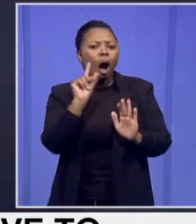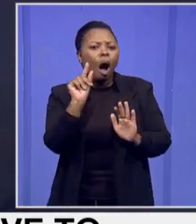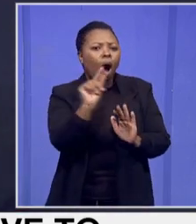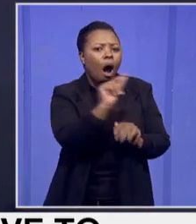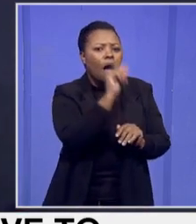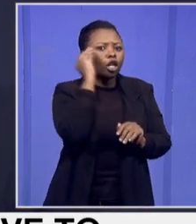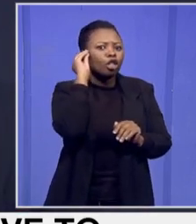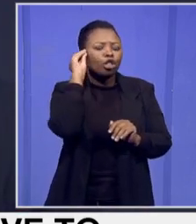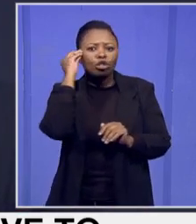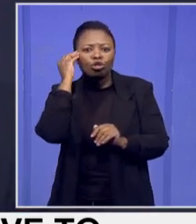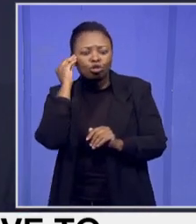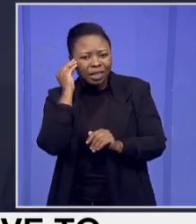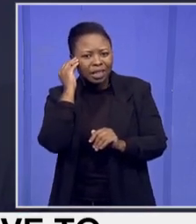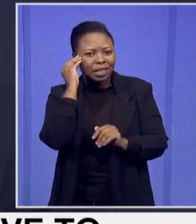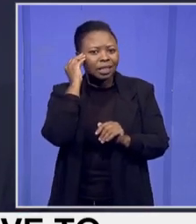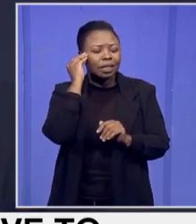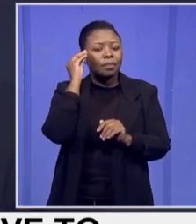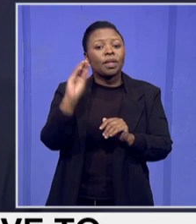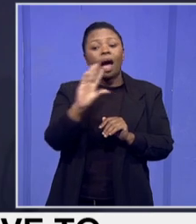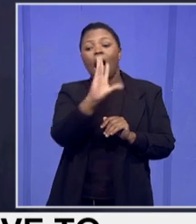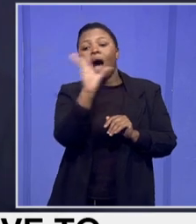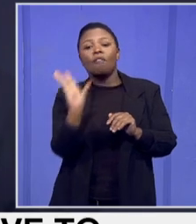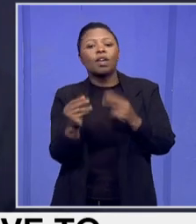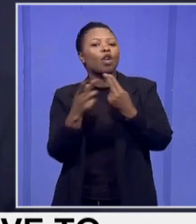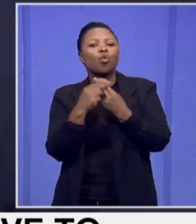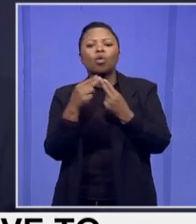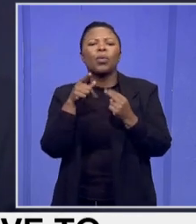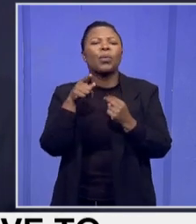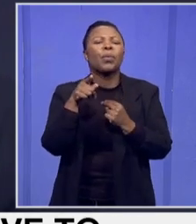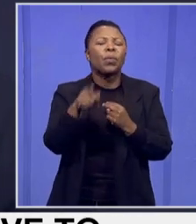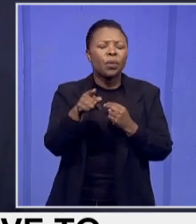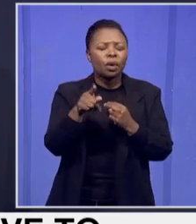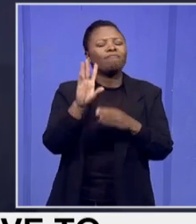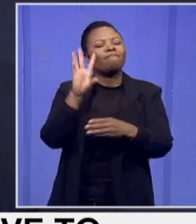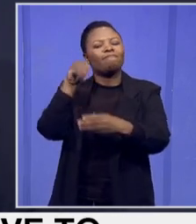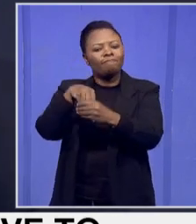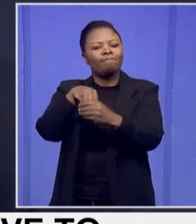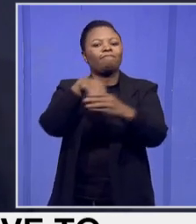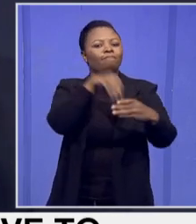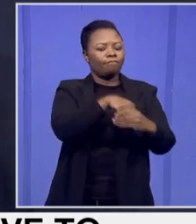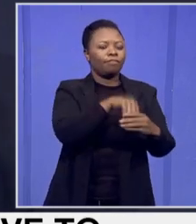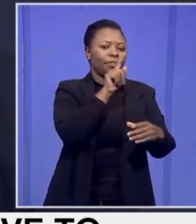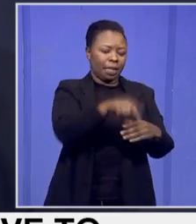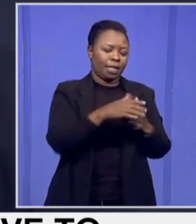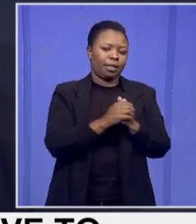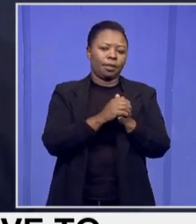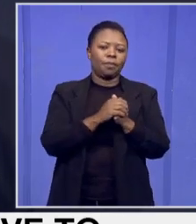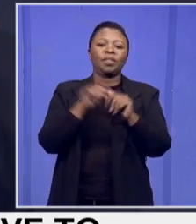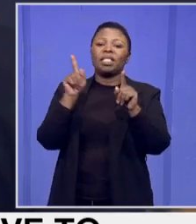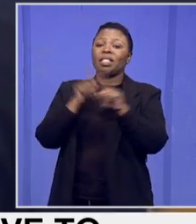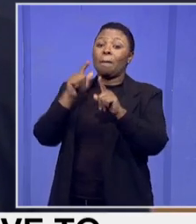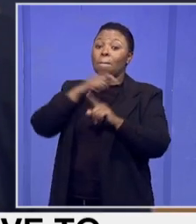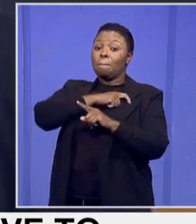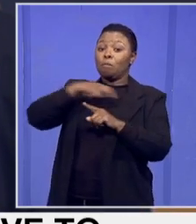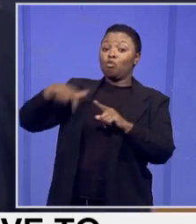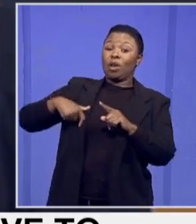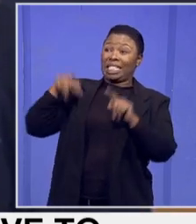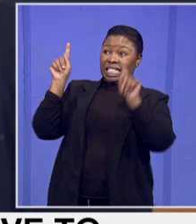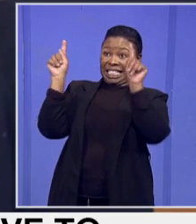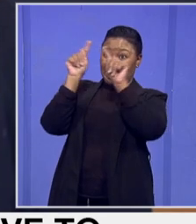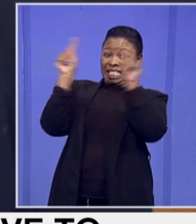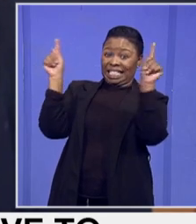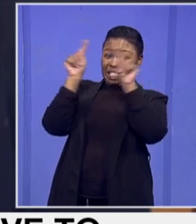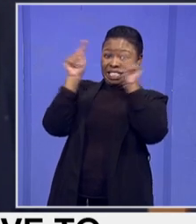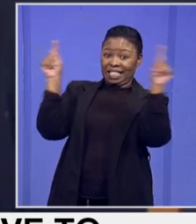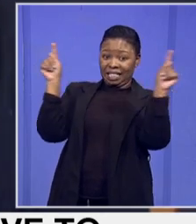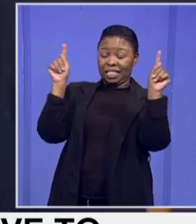of the organs of the African Union. Including asking the presidents or heads of government hard questions, when